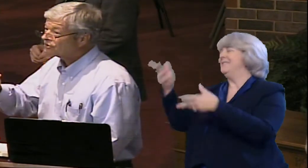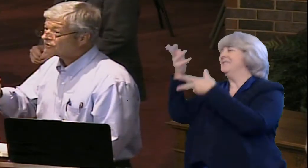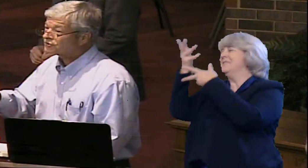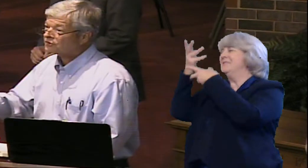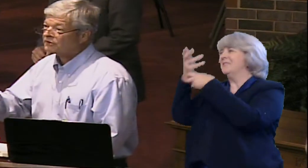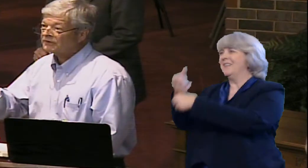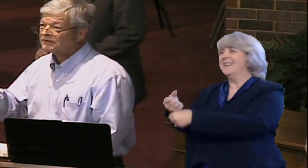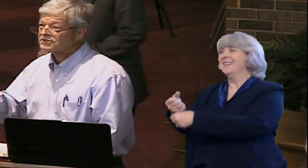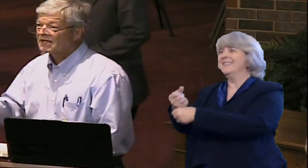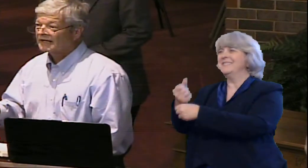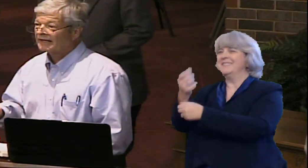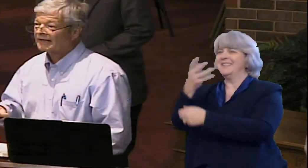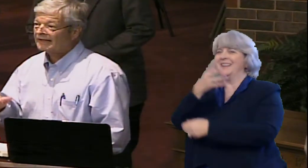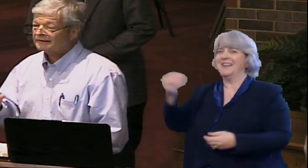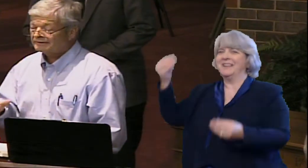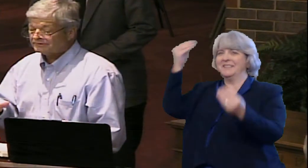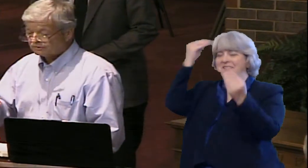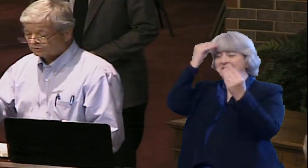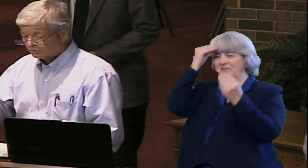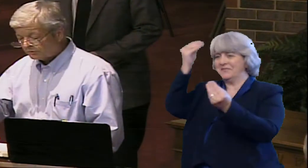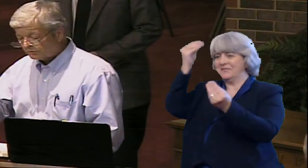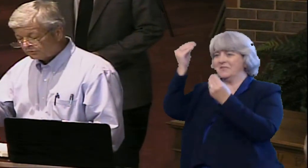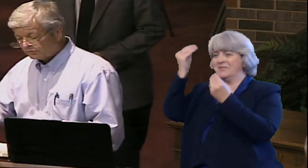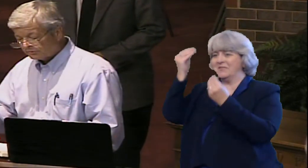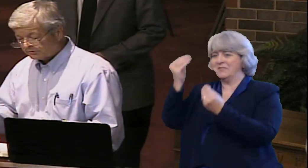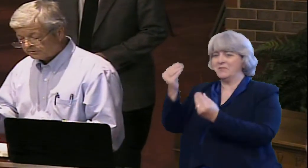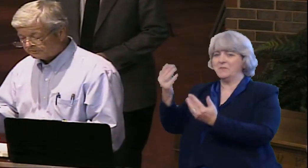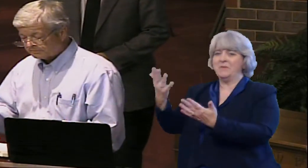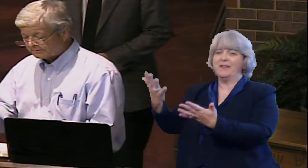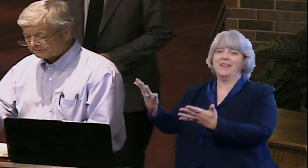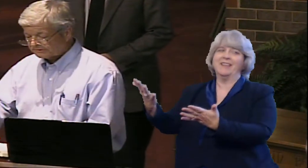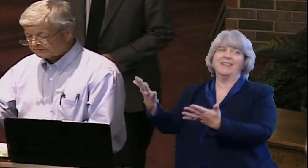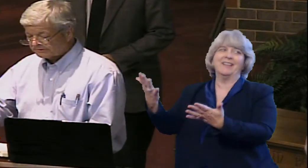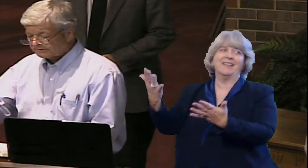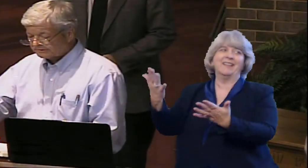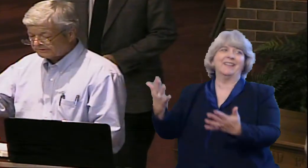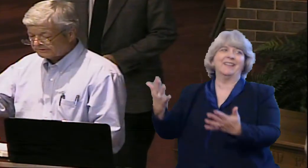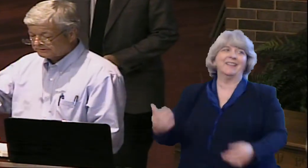to trust and obey